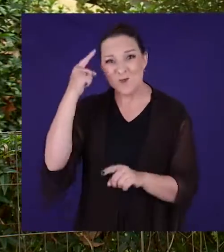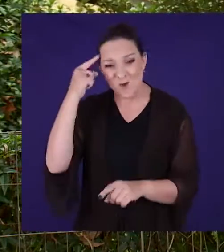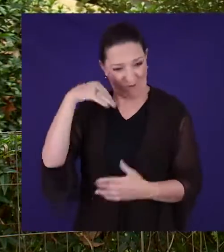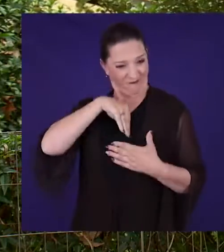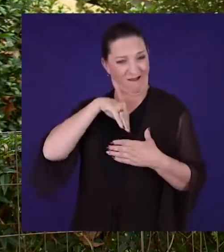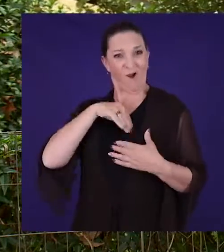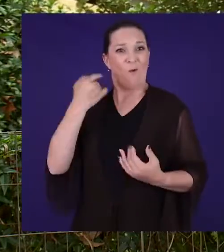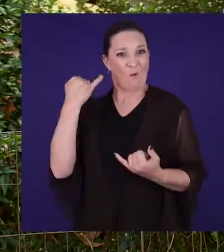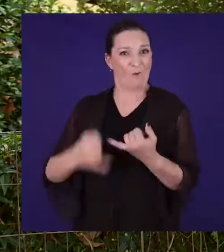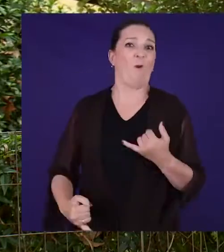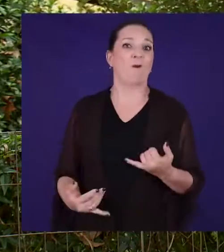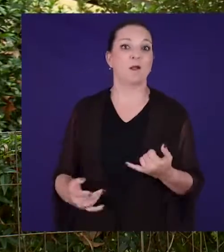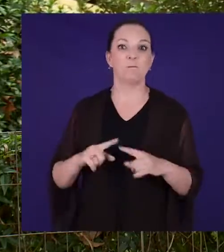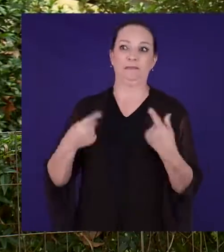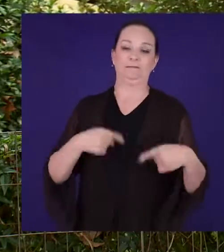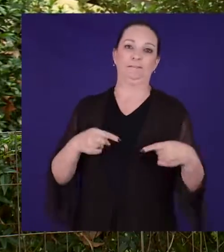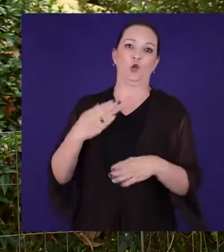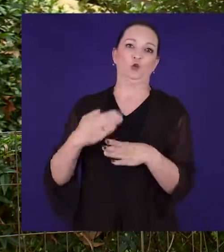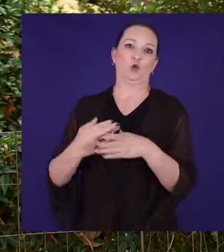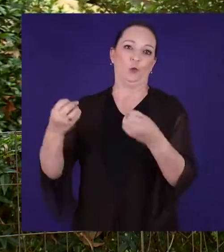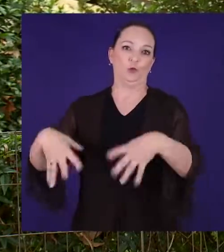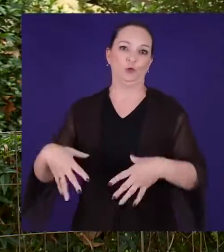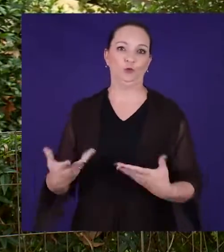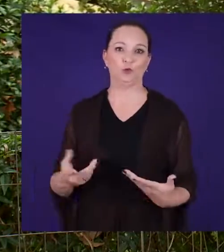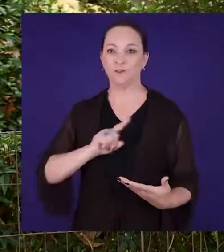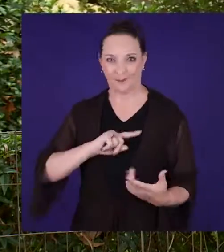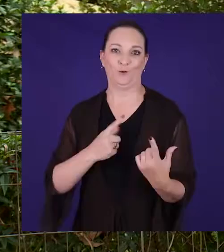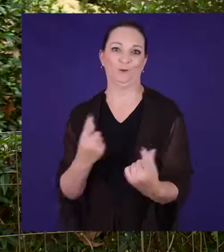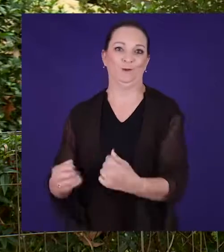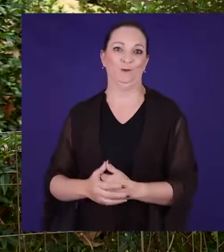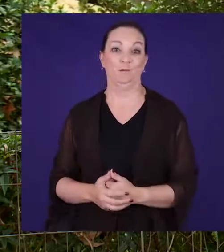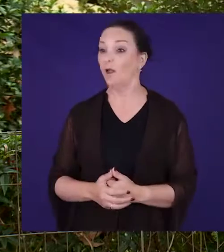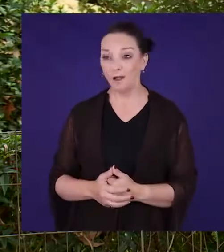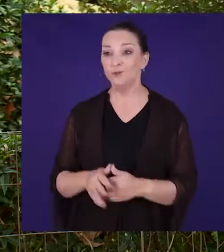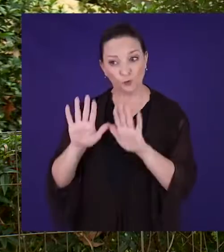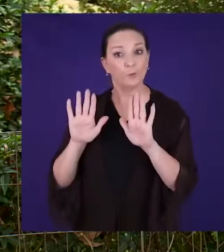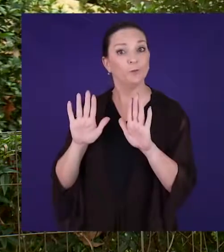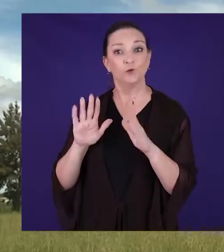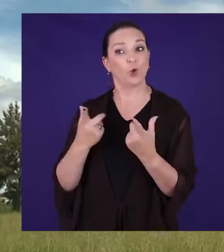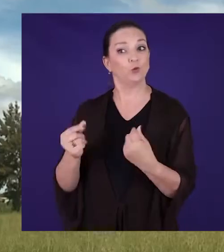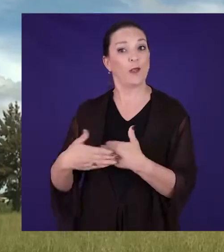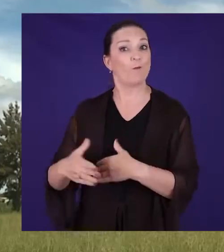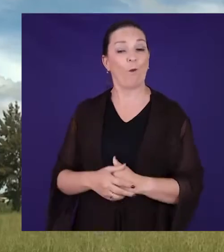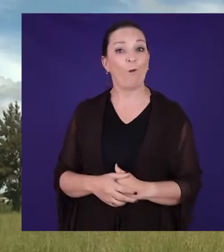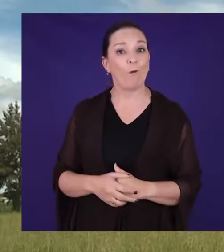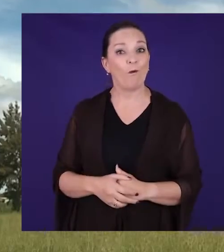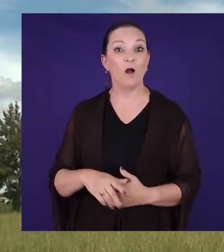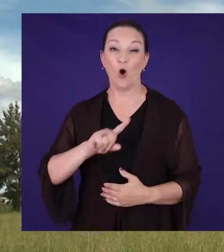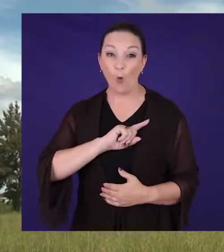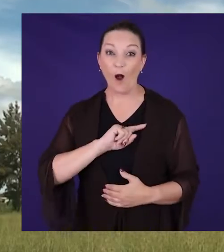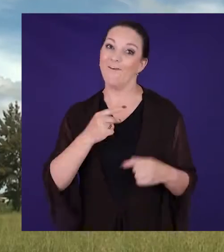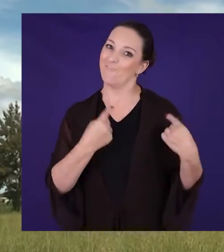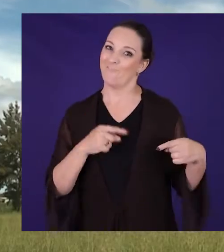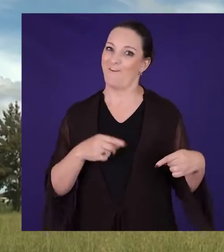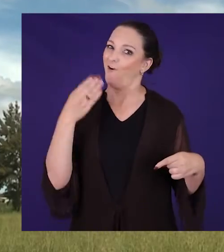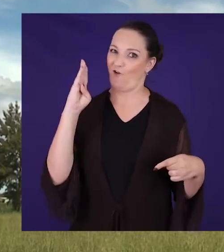know it's wrong but because of the fear of your job the fear of man you're doing it don't do it anymore sir we really